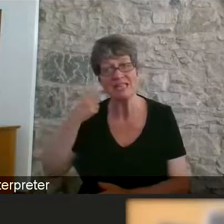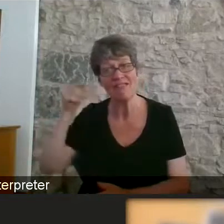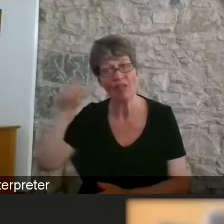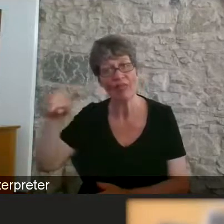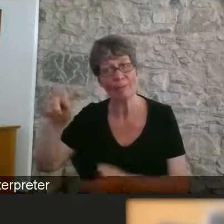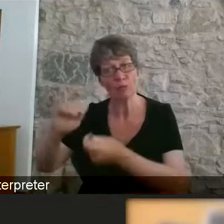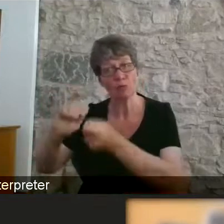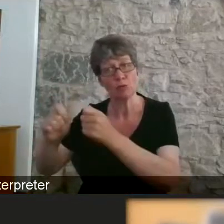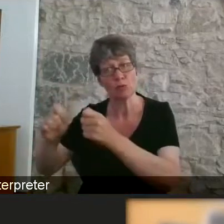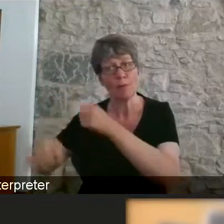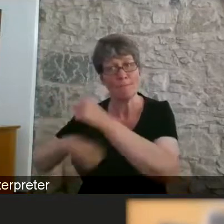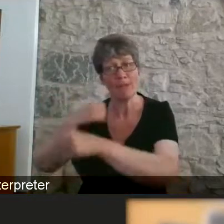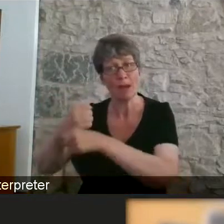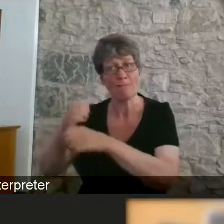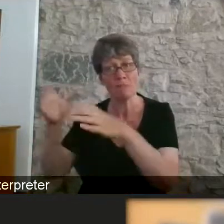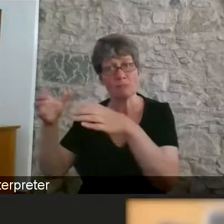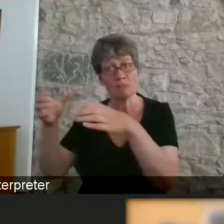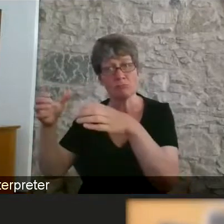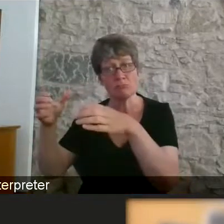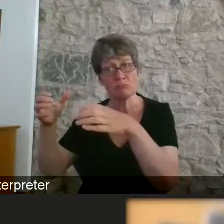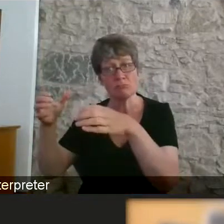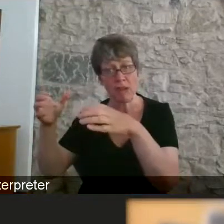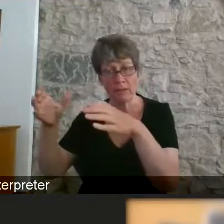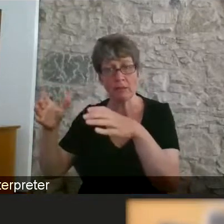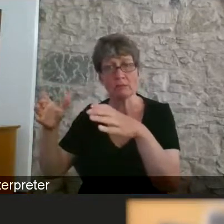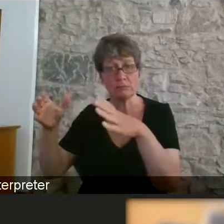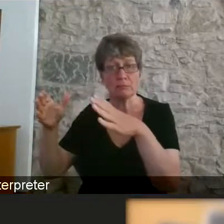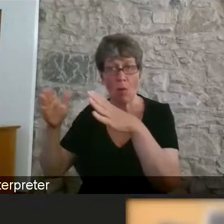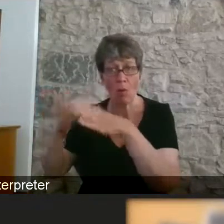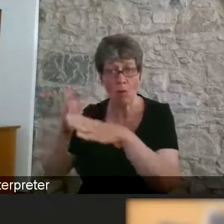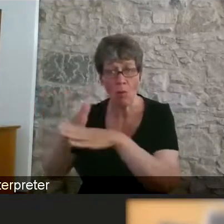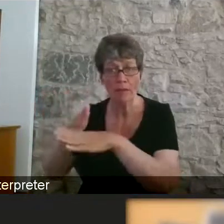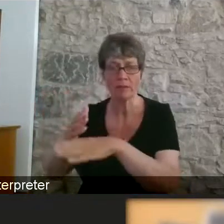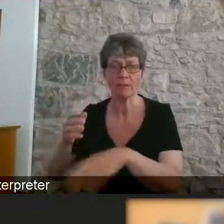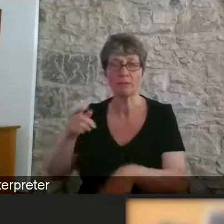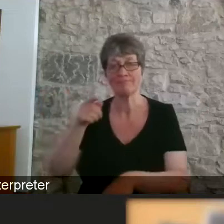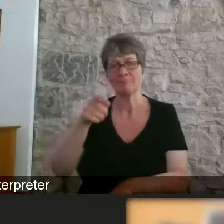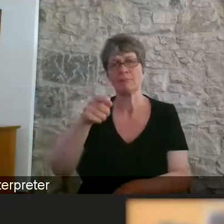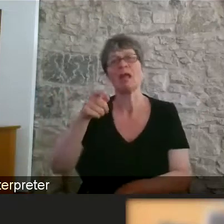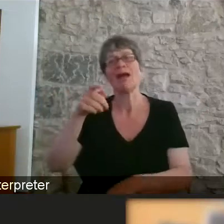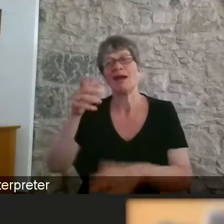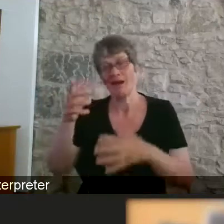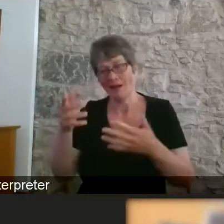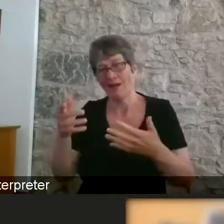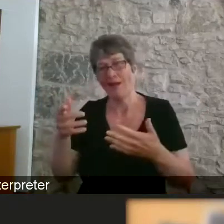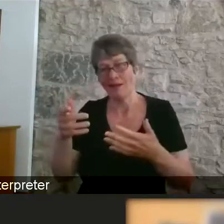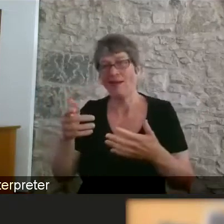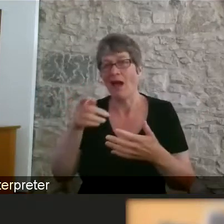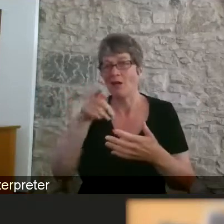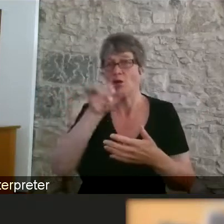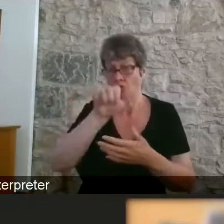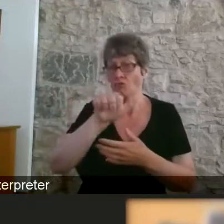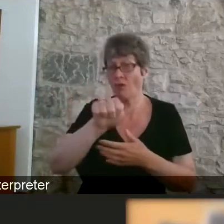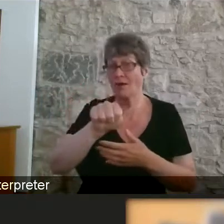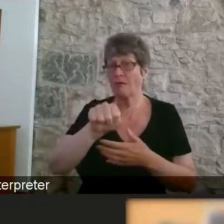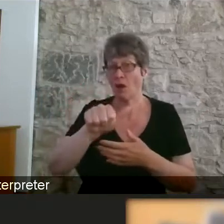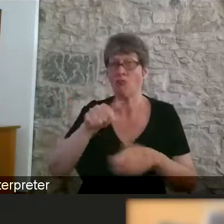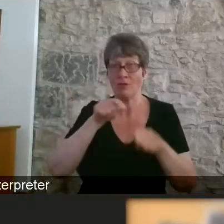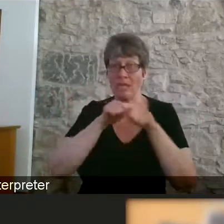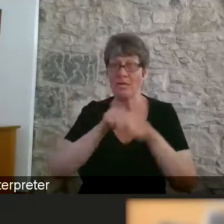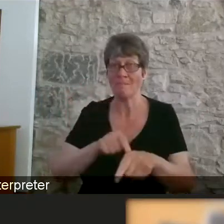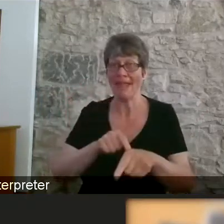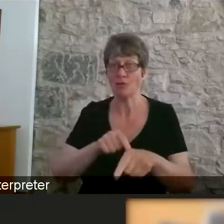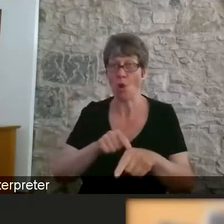It is definitely different and I think, to be honest, it will depend on a number of things. One of them will be size. Obviously, small